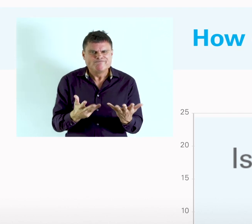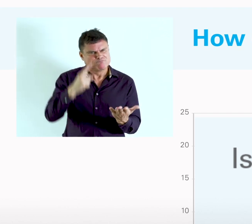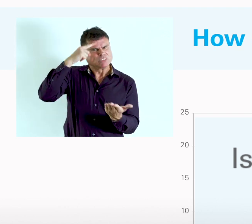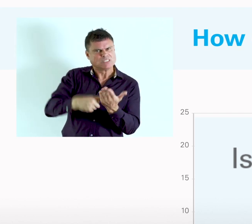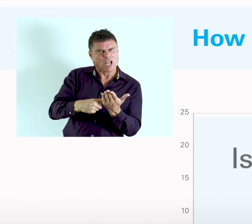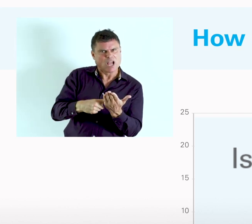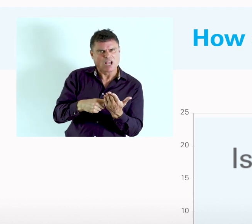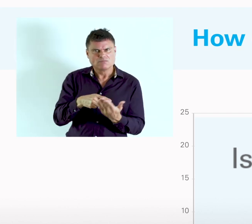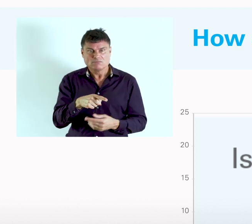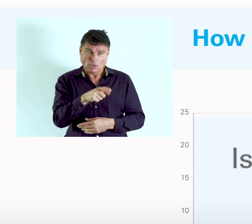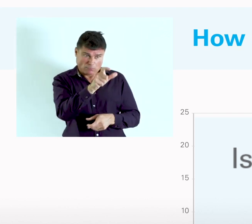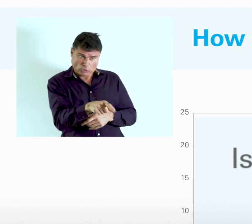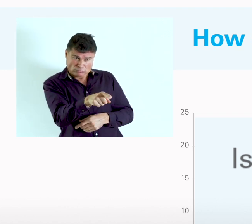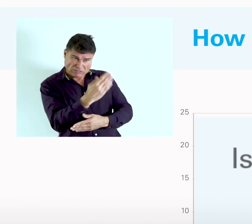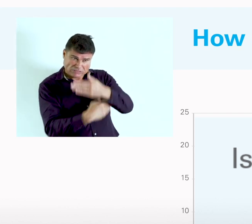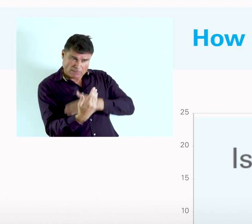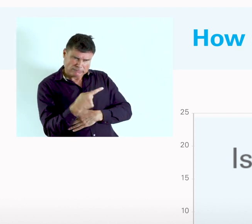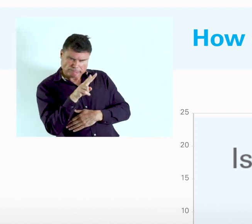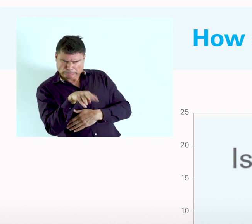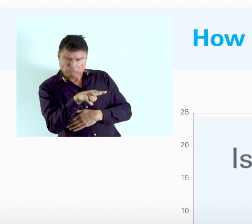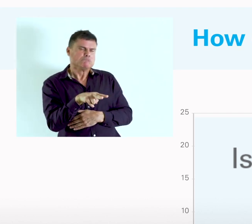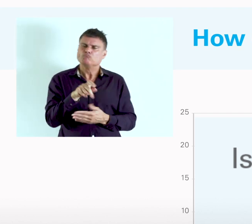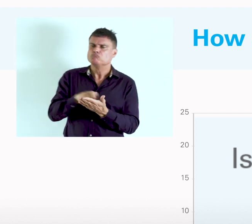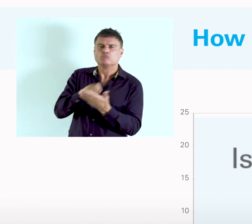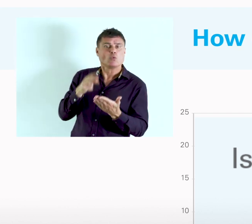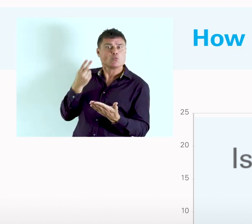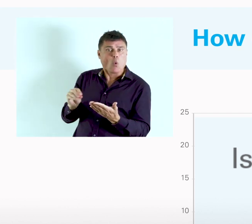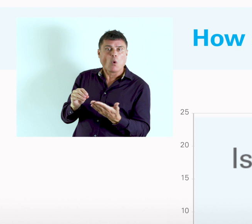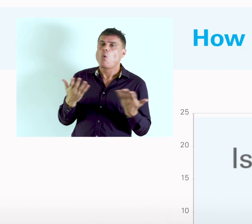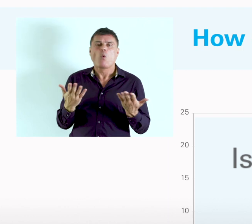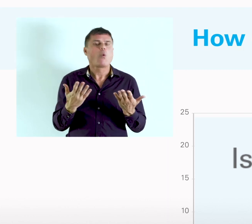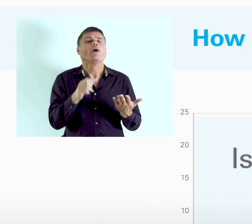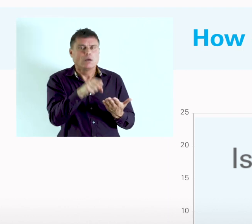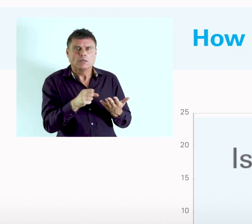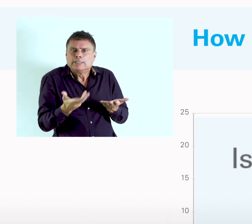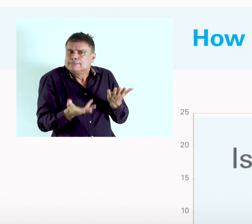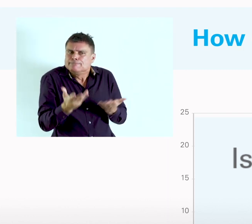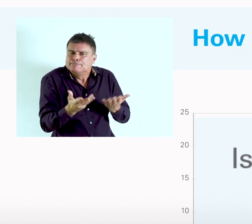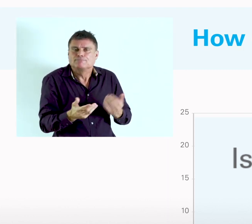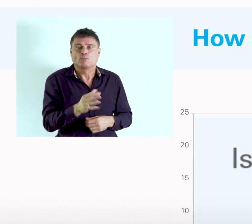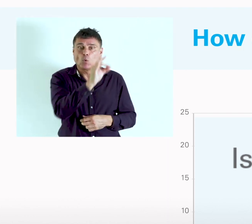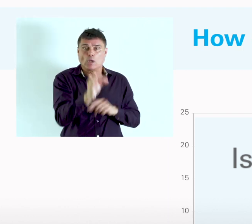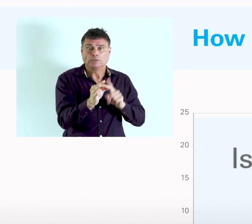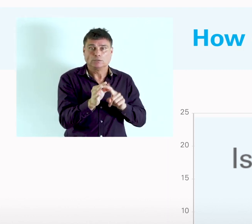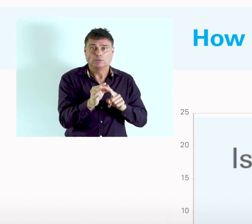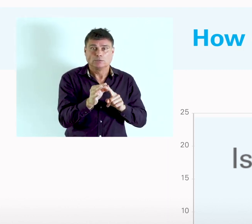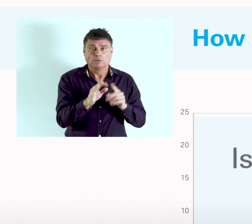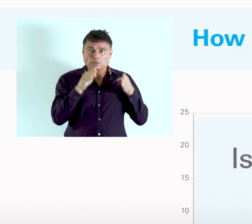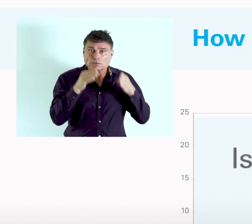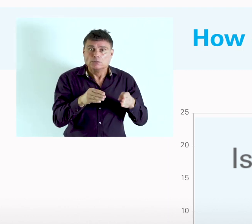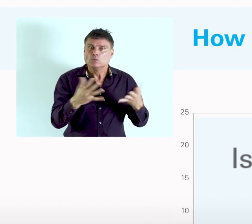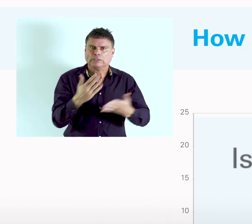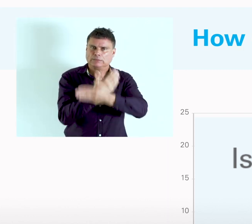whether or not the member of his or her household have a disability. This questionnaire produced a